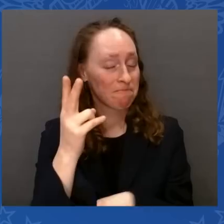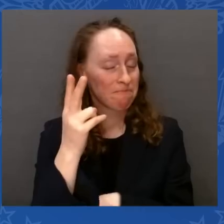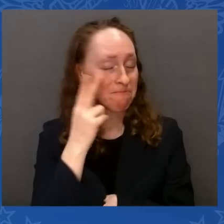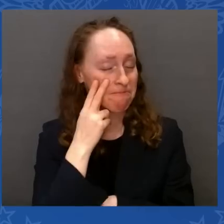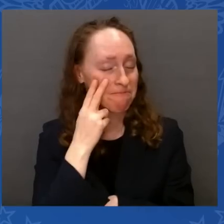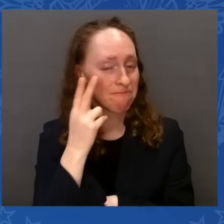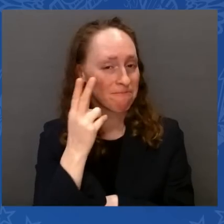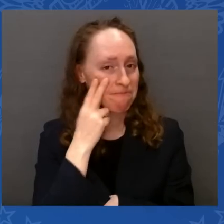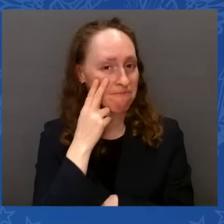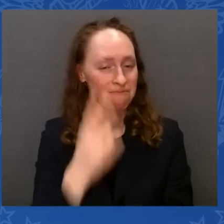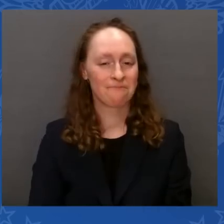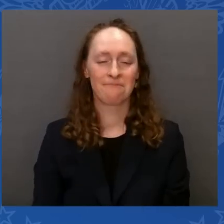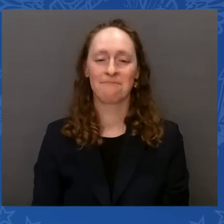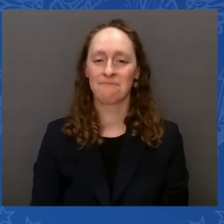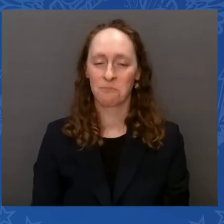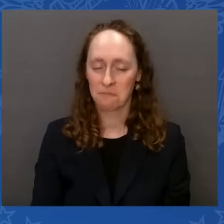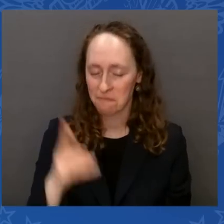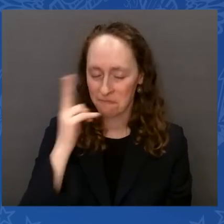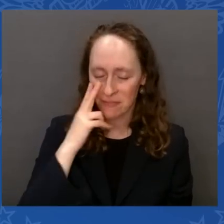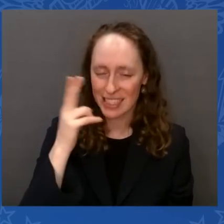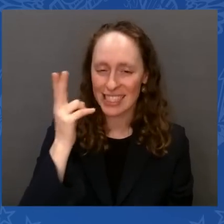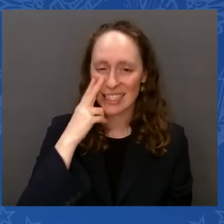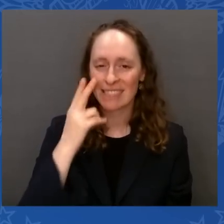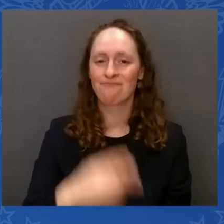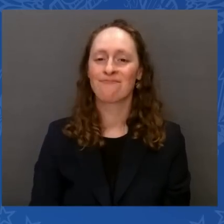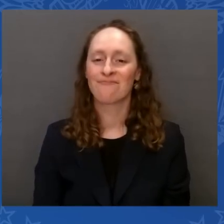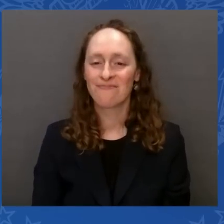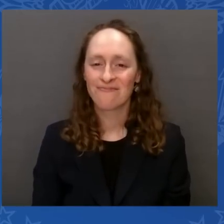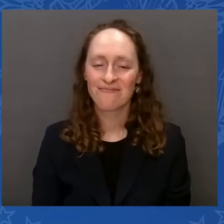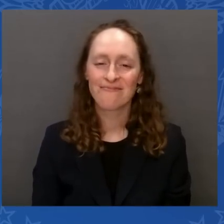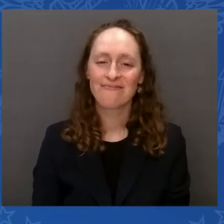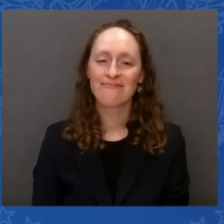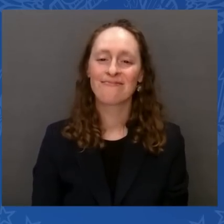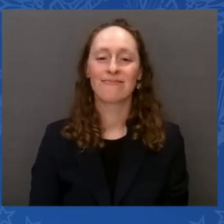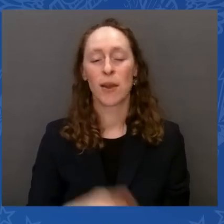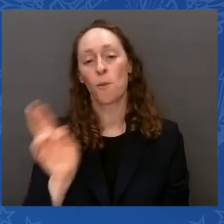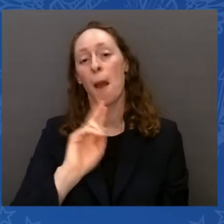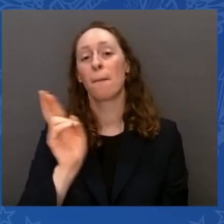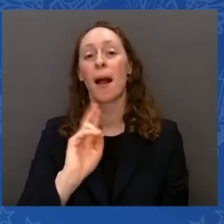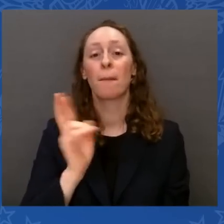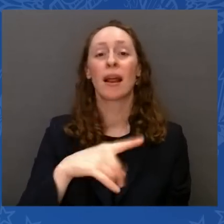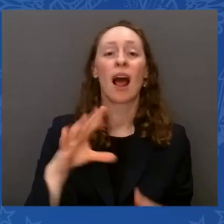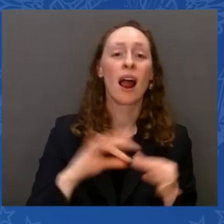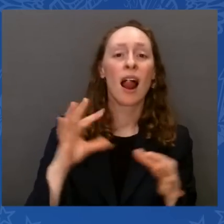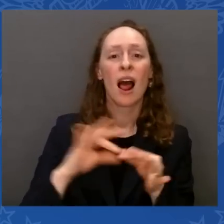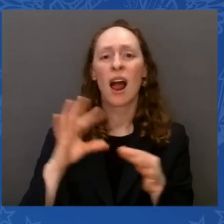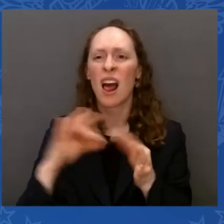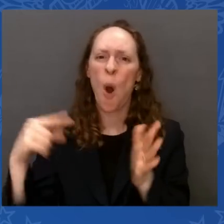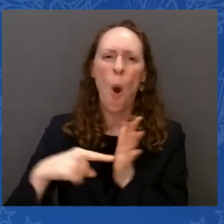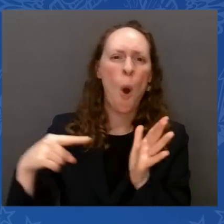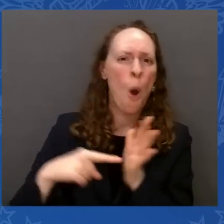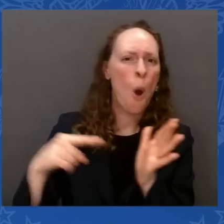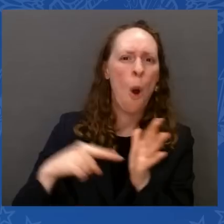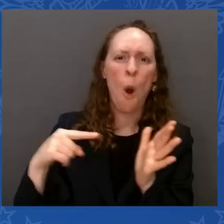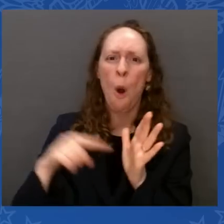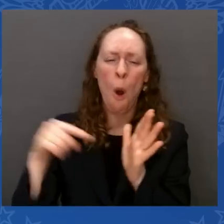we're doing something about it. That's right. Working with — really and truly. I mean, if —